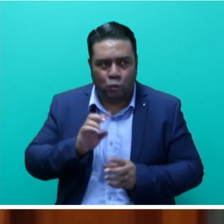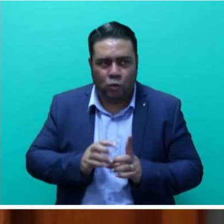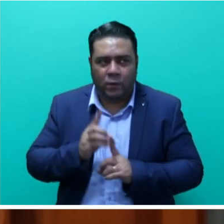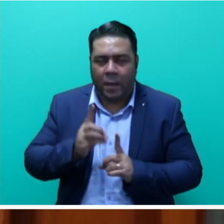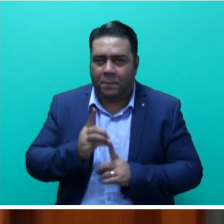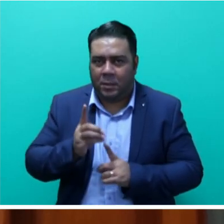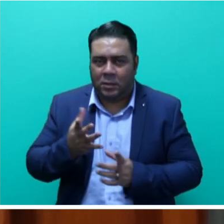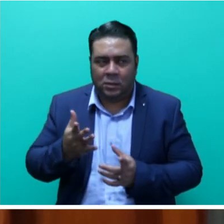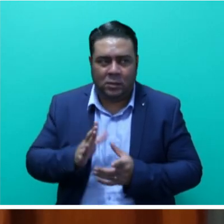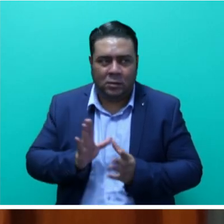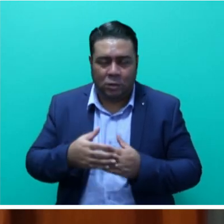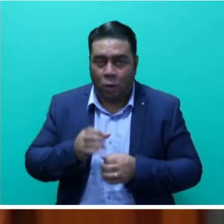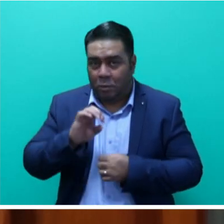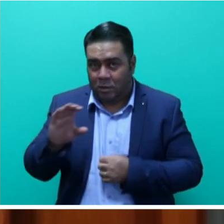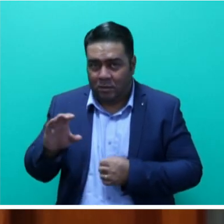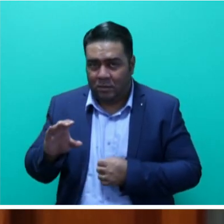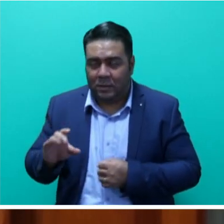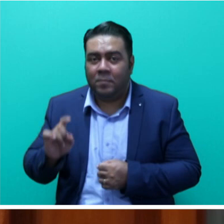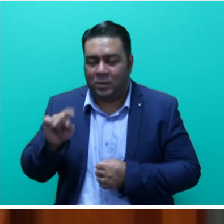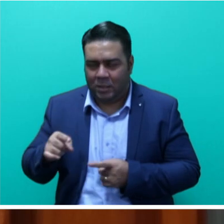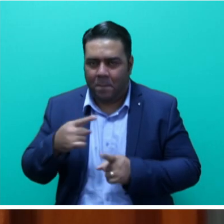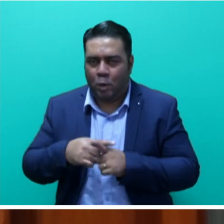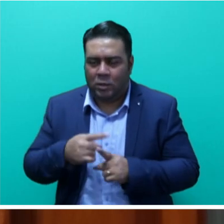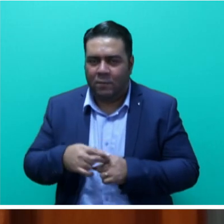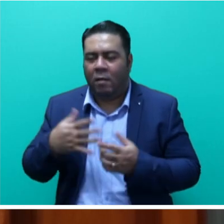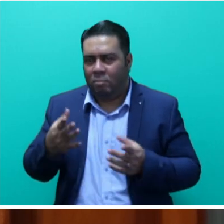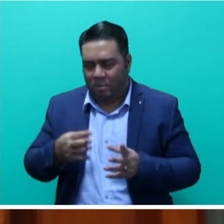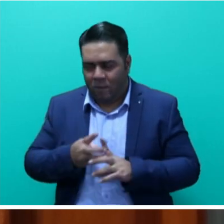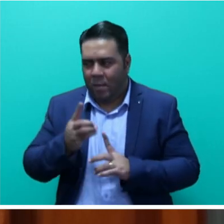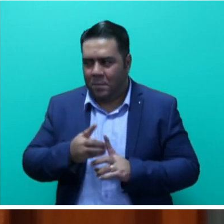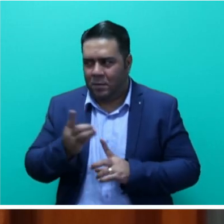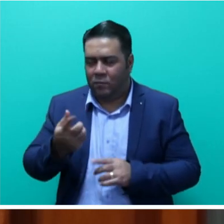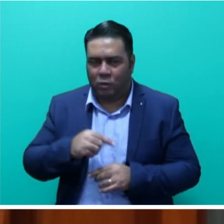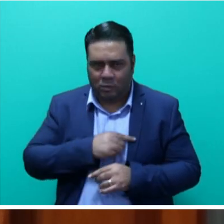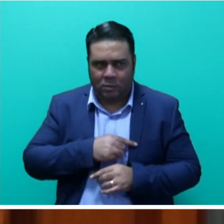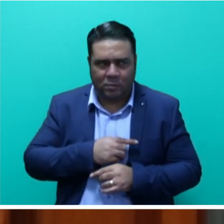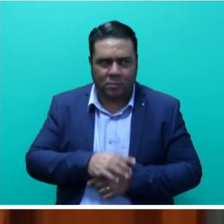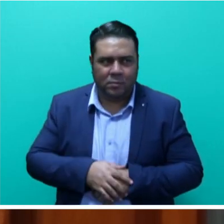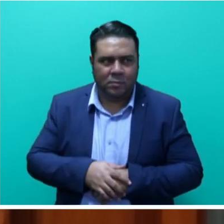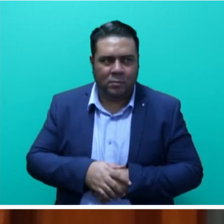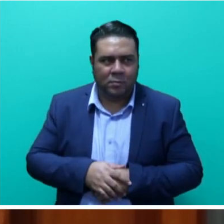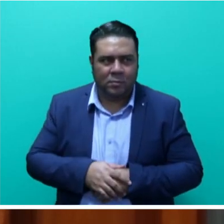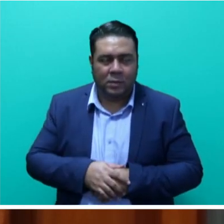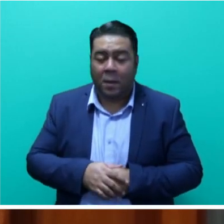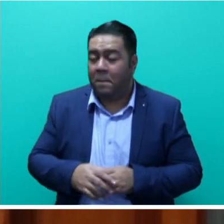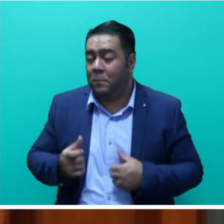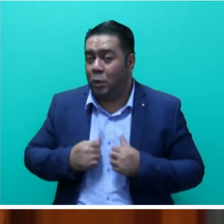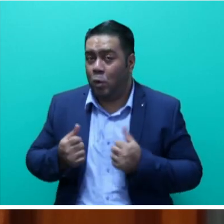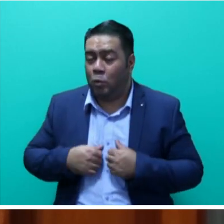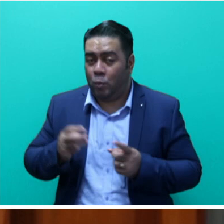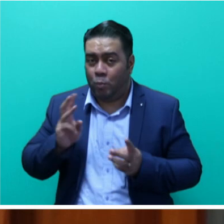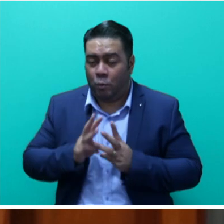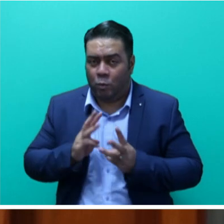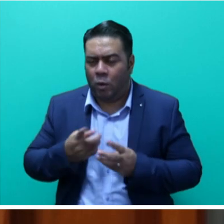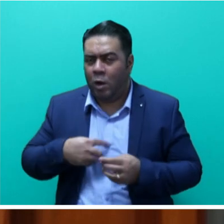a cooperative. This can only be a positive development in this country. A proud moment also was when I